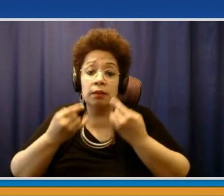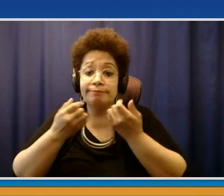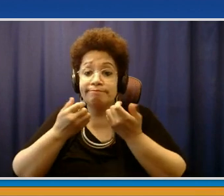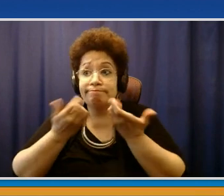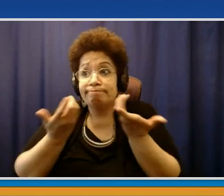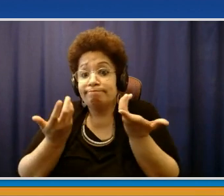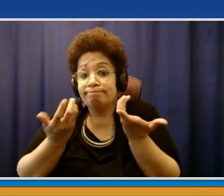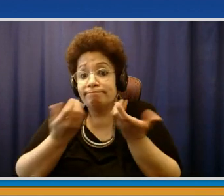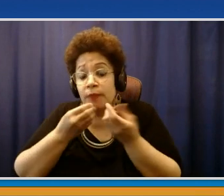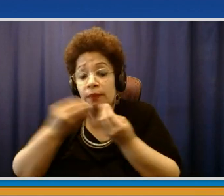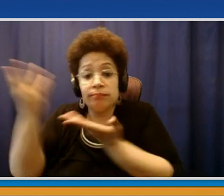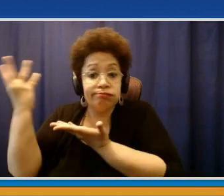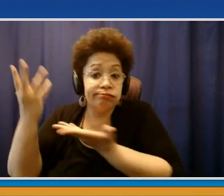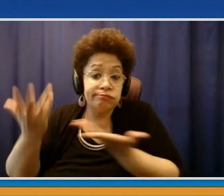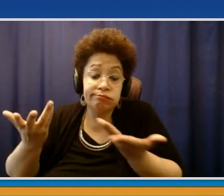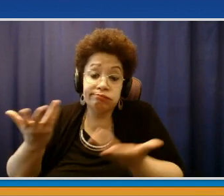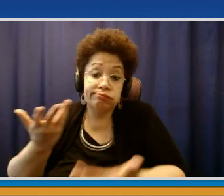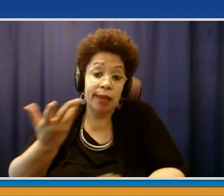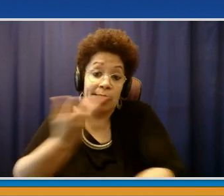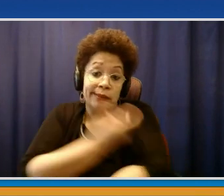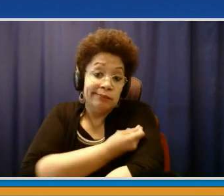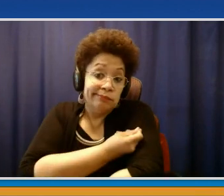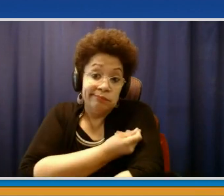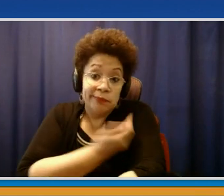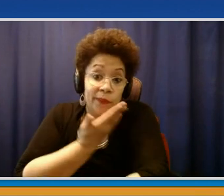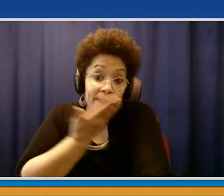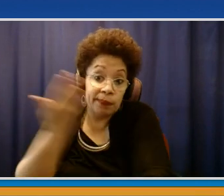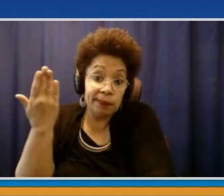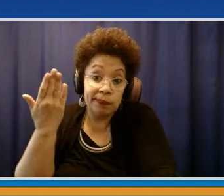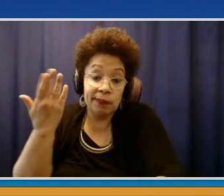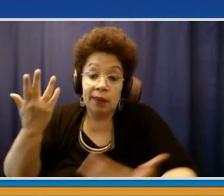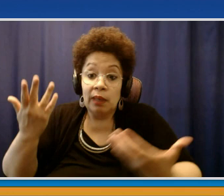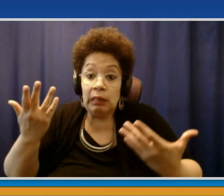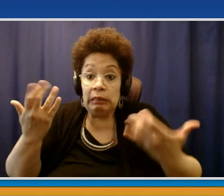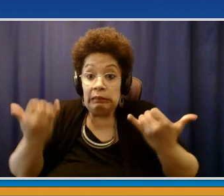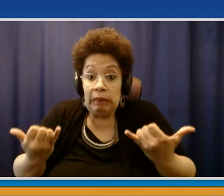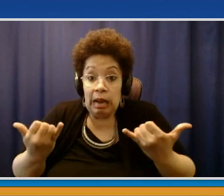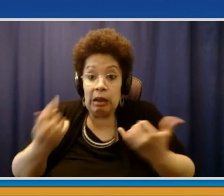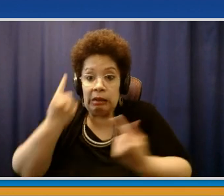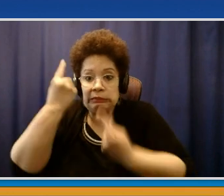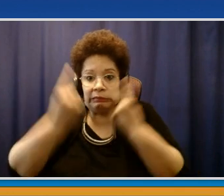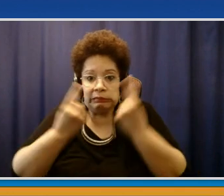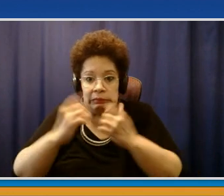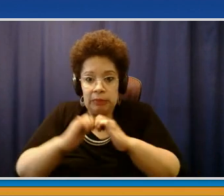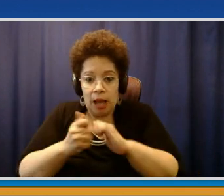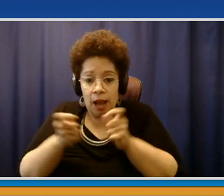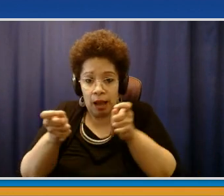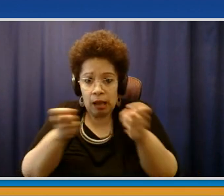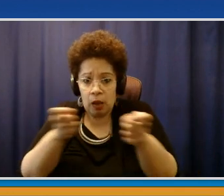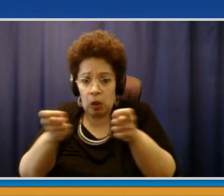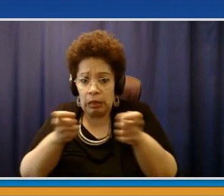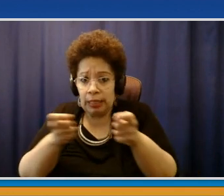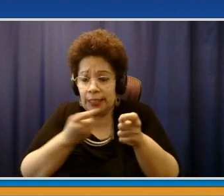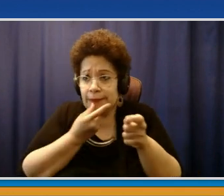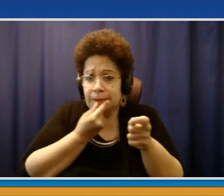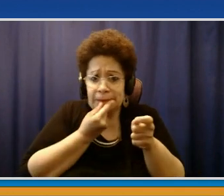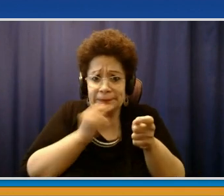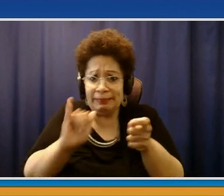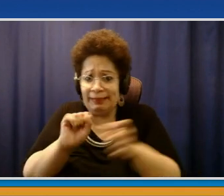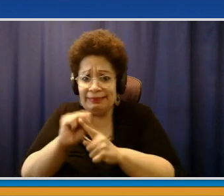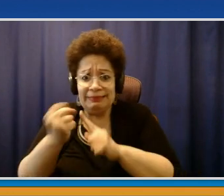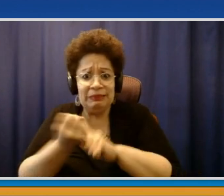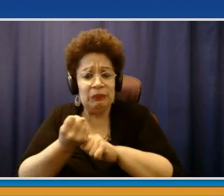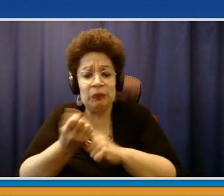And we have to determine how we're going to handle that. How are we going to handle it for those facilities that the county owns? You heard the governor's mask